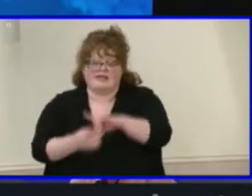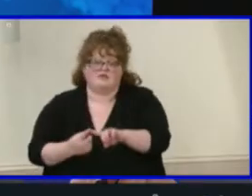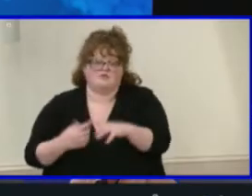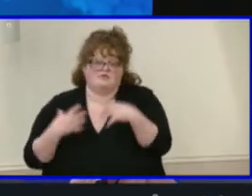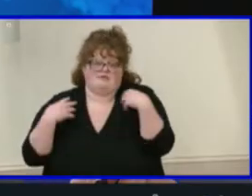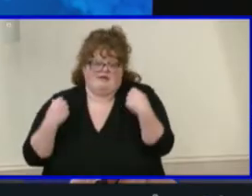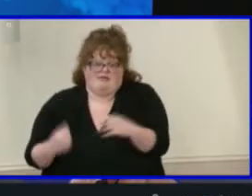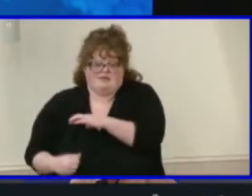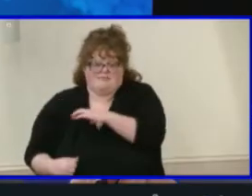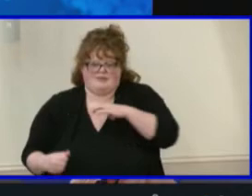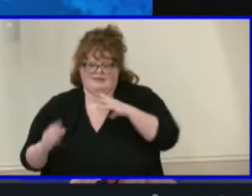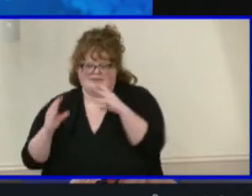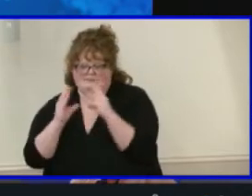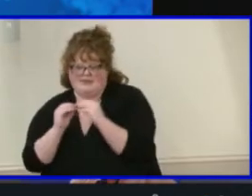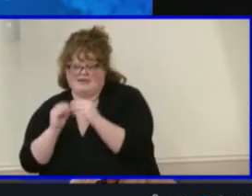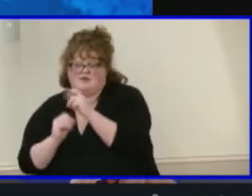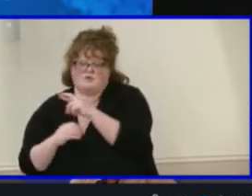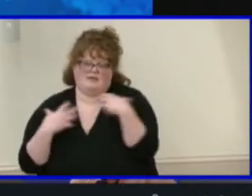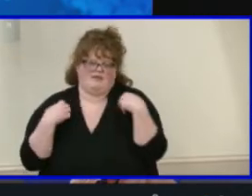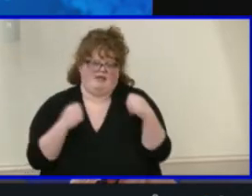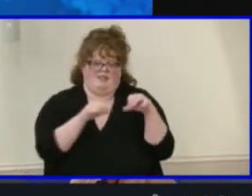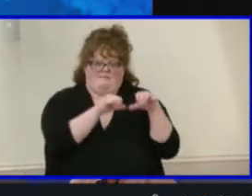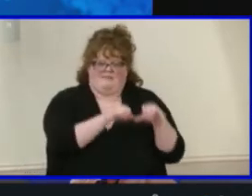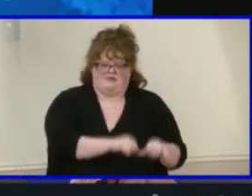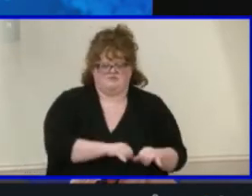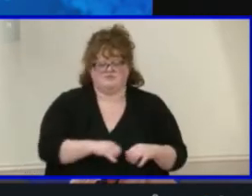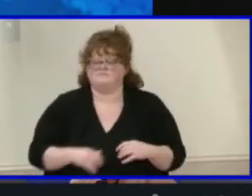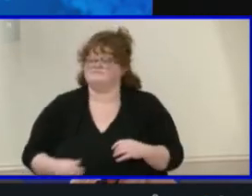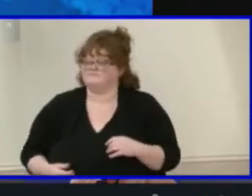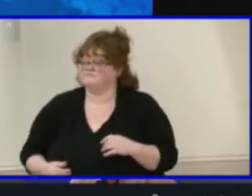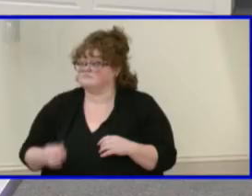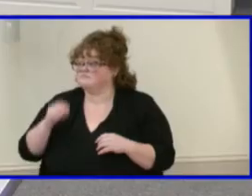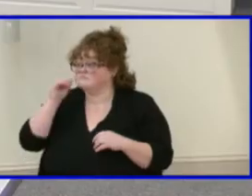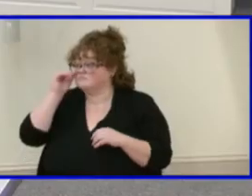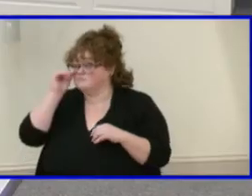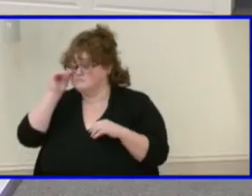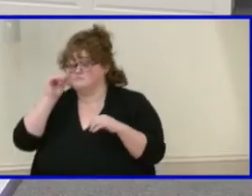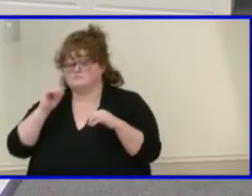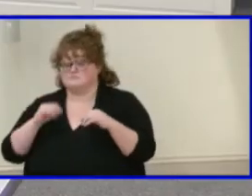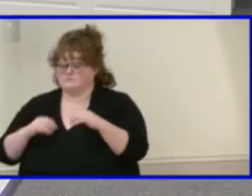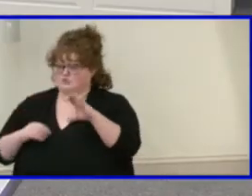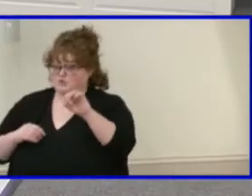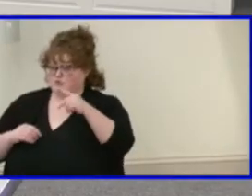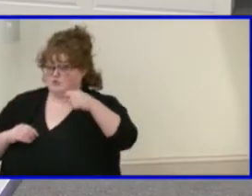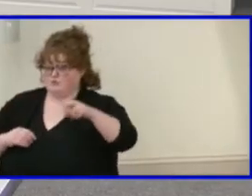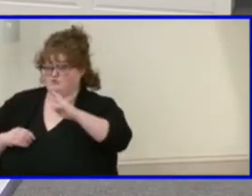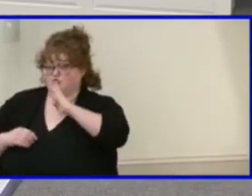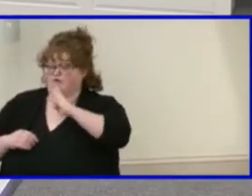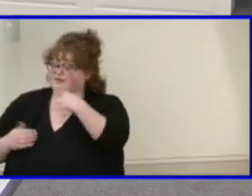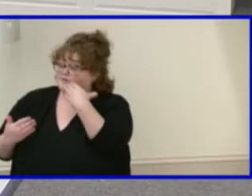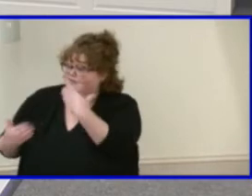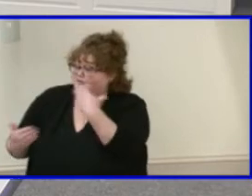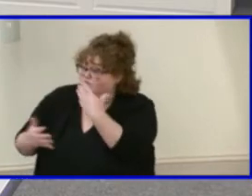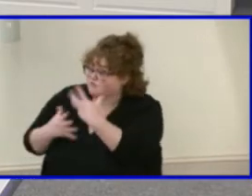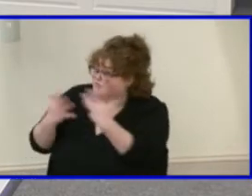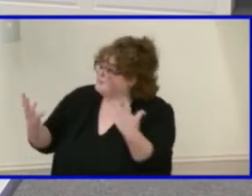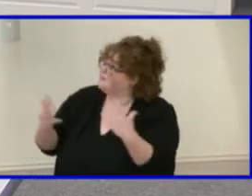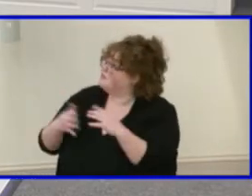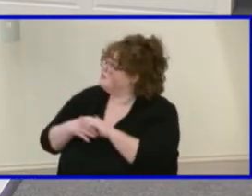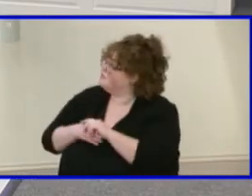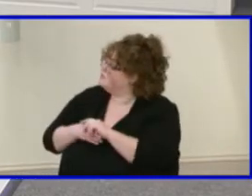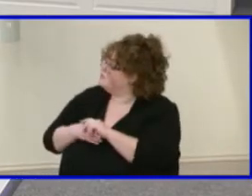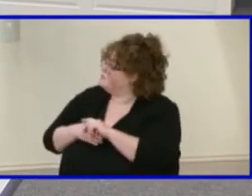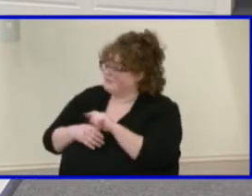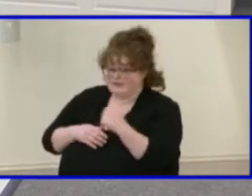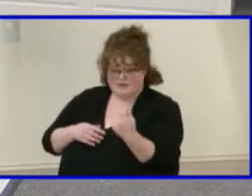or the health metrics. Thank you so much, Dr. Teigen, for you all's presentation. I'll start to my right. Ms. Kinsella, do have any questions